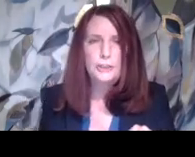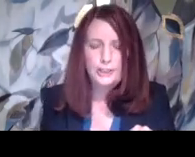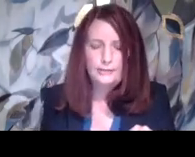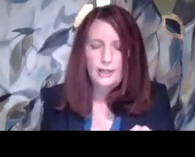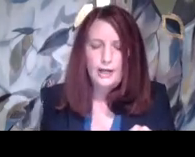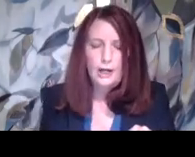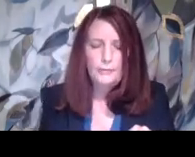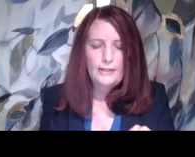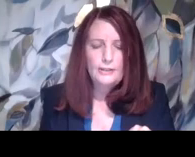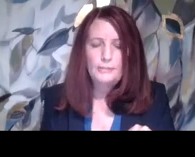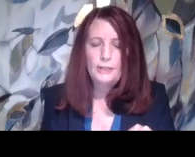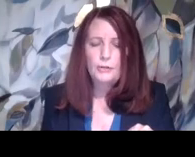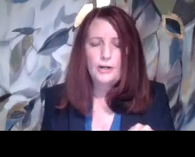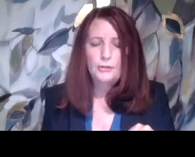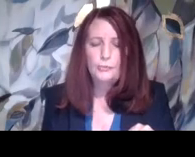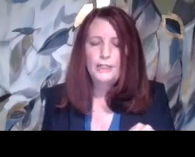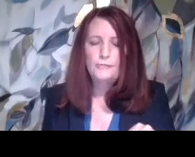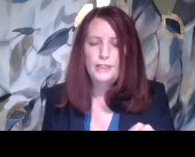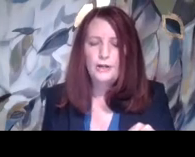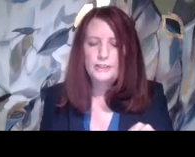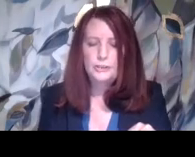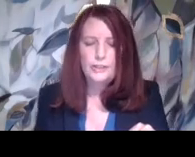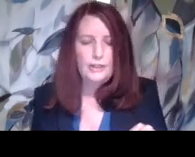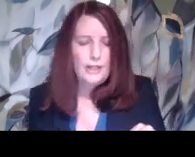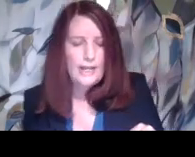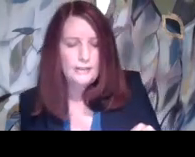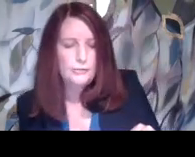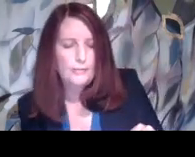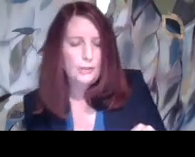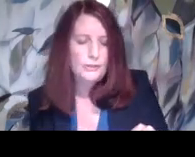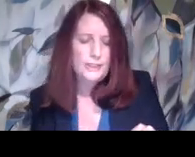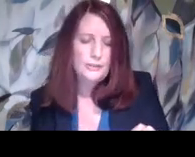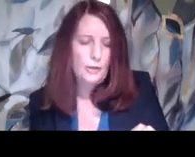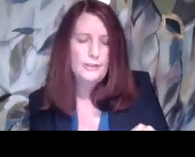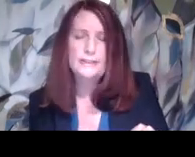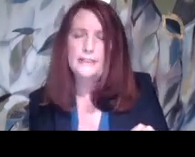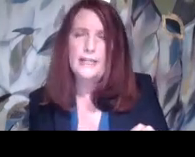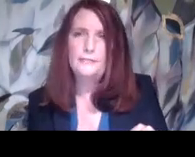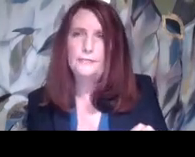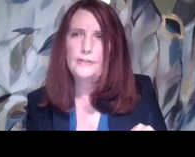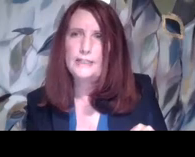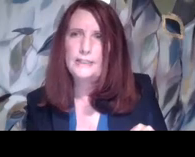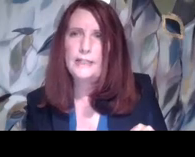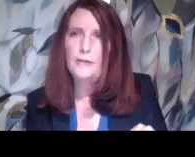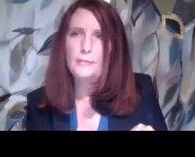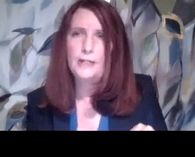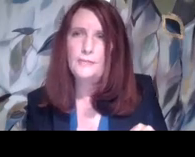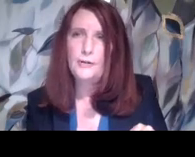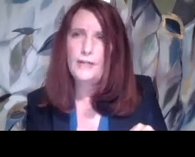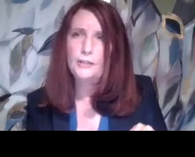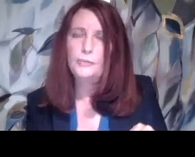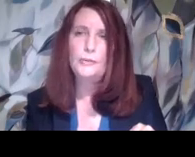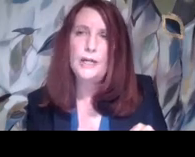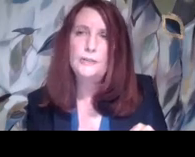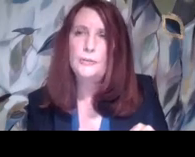audition, um, rather than being required to read for the audition. And the drama coach says, no, that's going to get, that's going to give him an